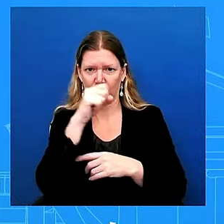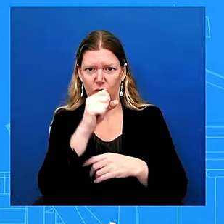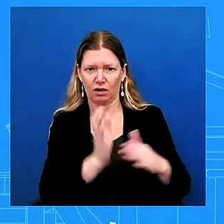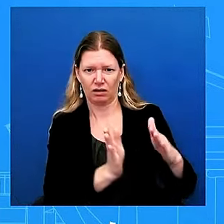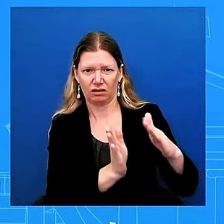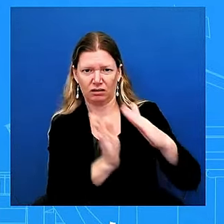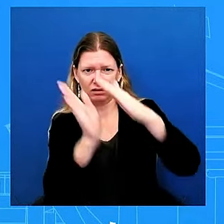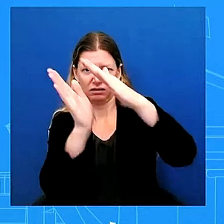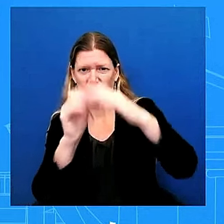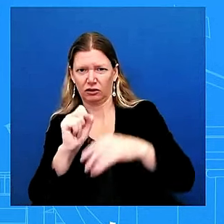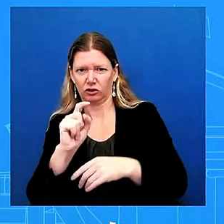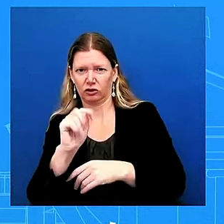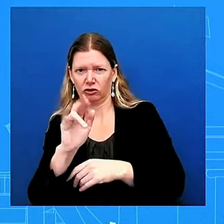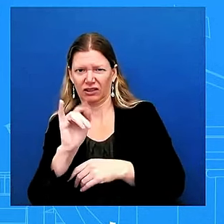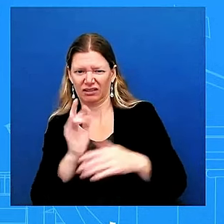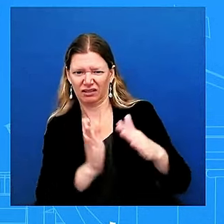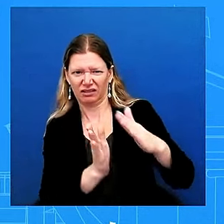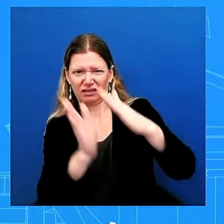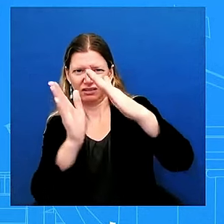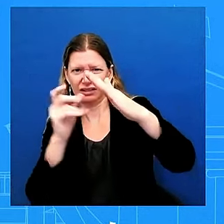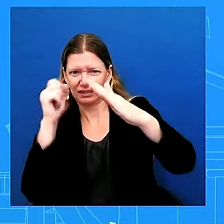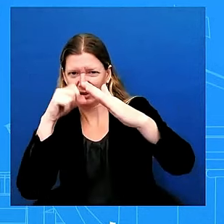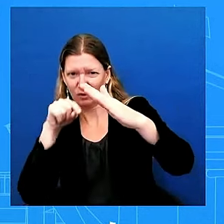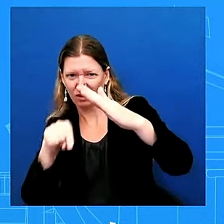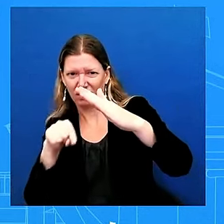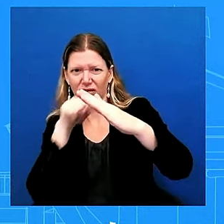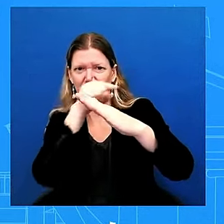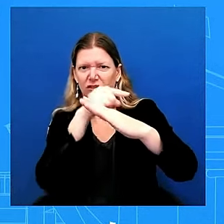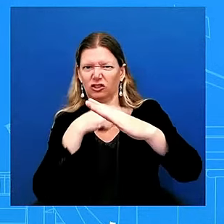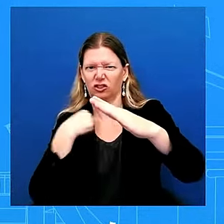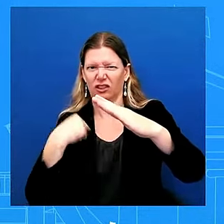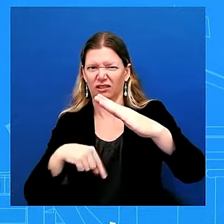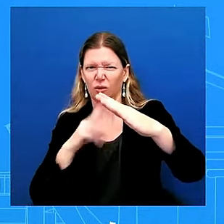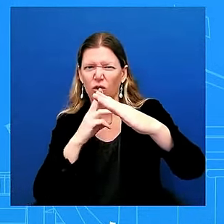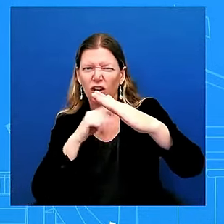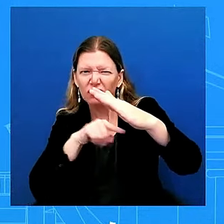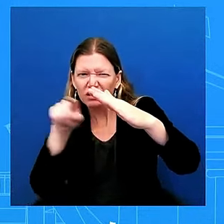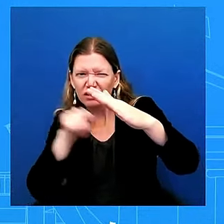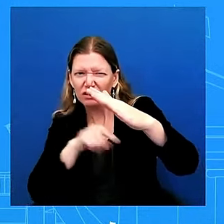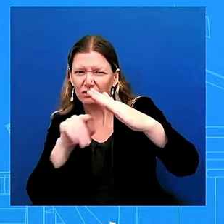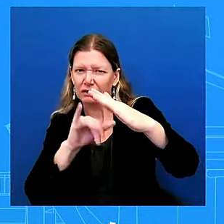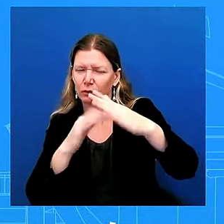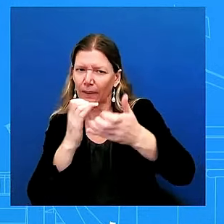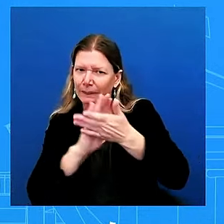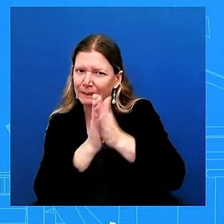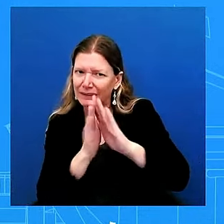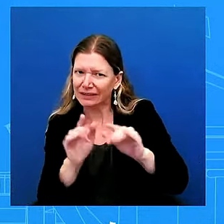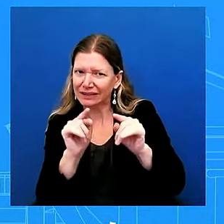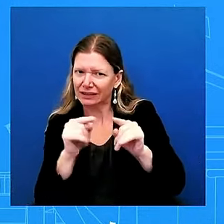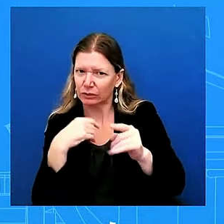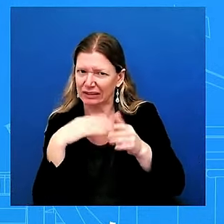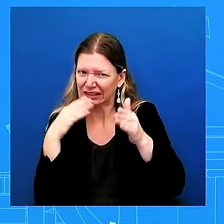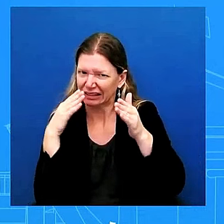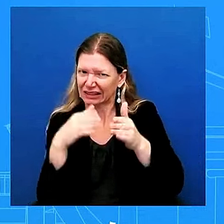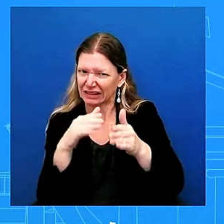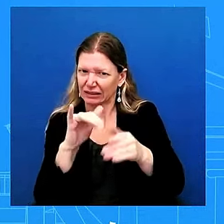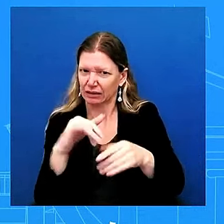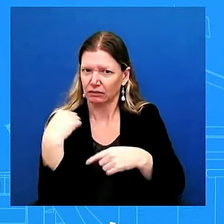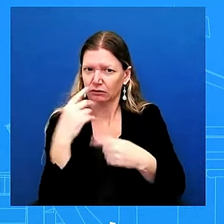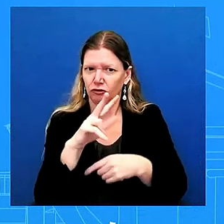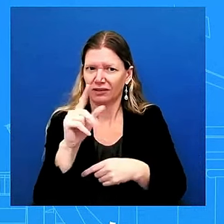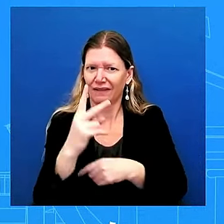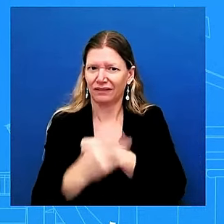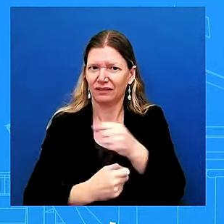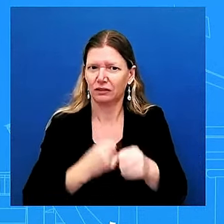a half years and we're continuing to do this and so but the administration use of the pda for taiwan is one one example of our